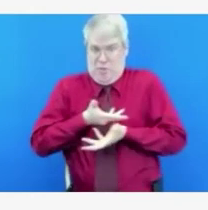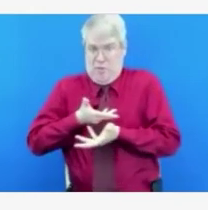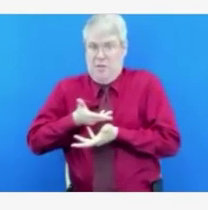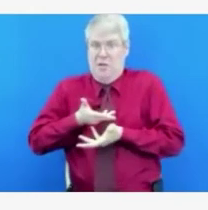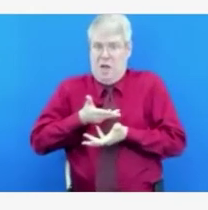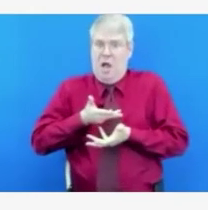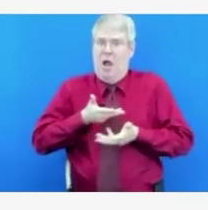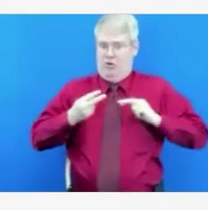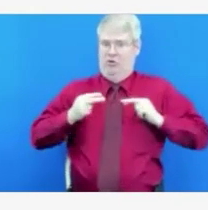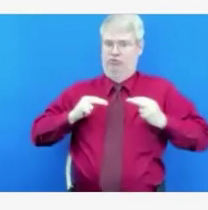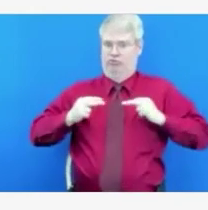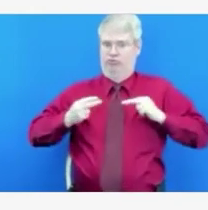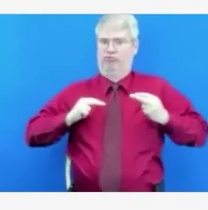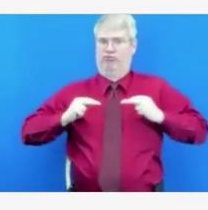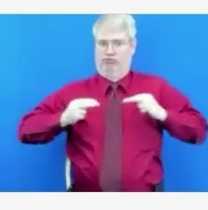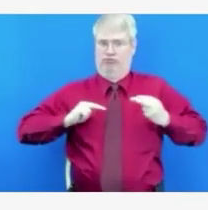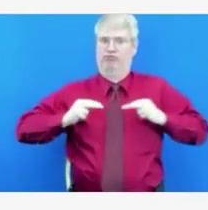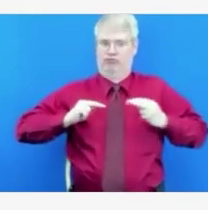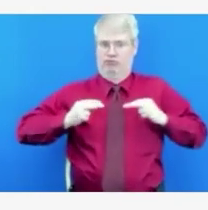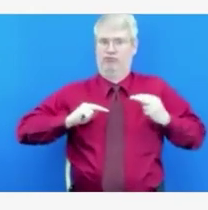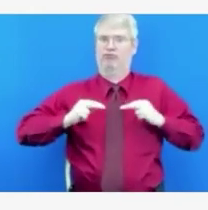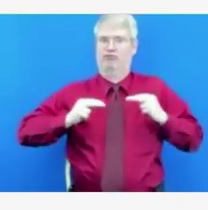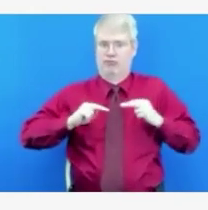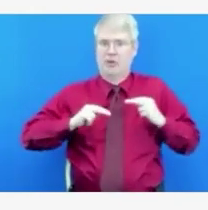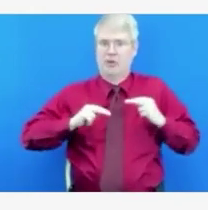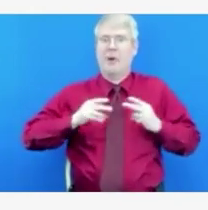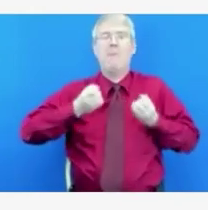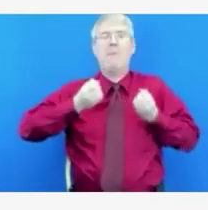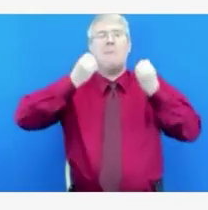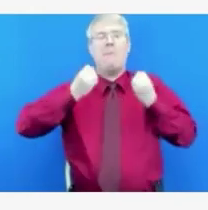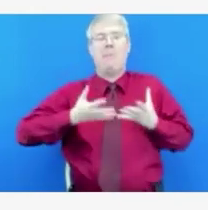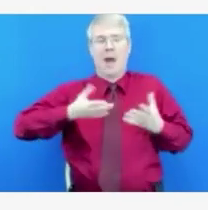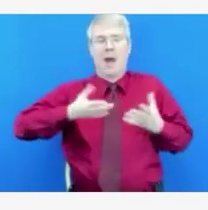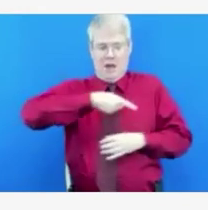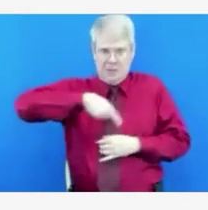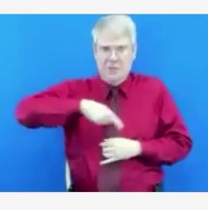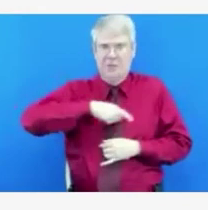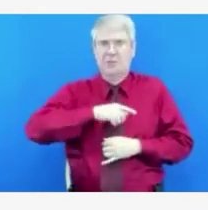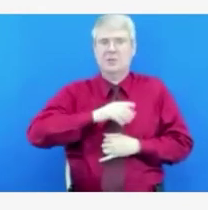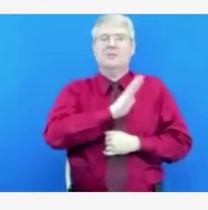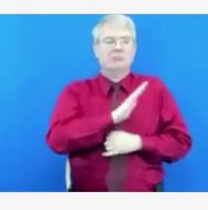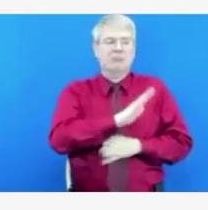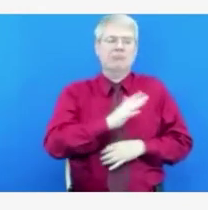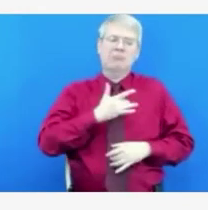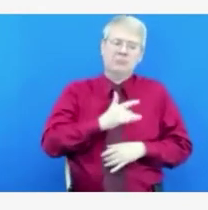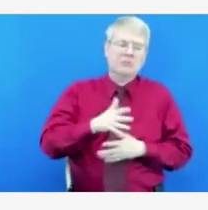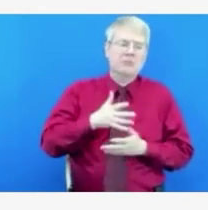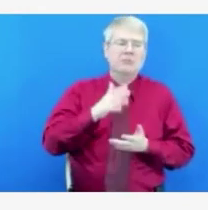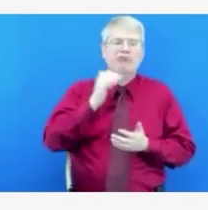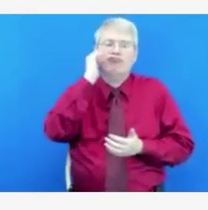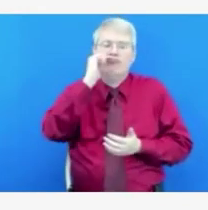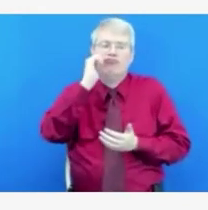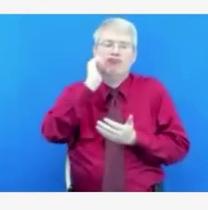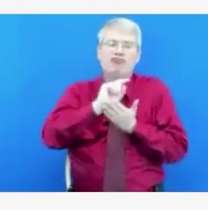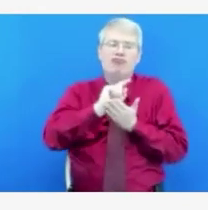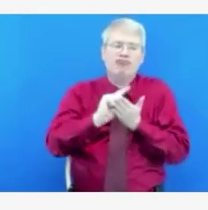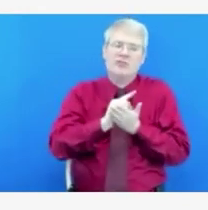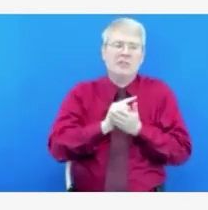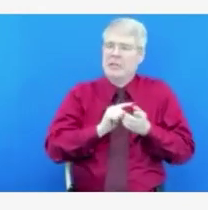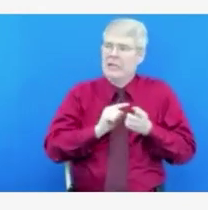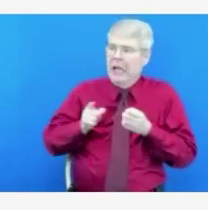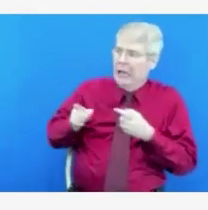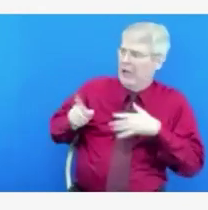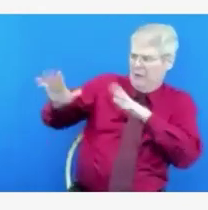shifts, working hours they've never worked before, and they're working under conditions they've never experienced